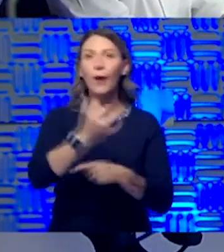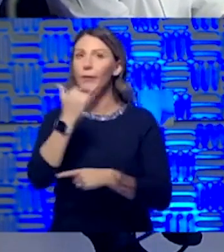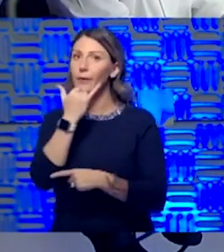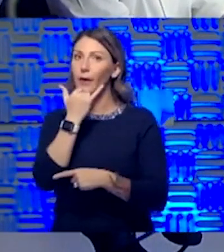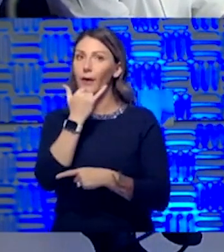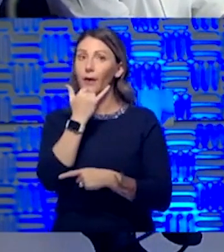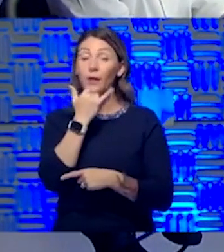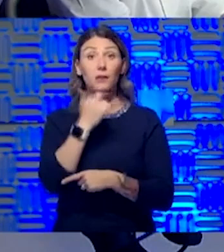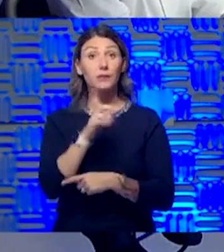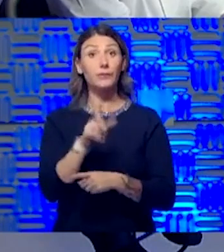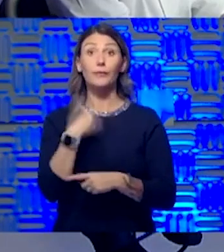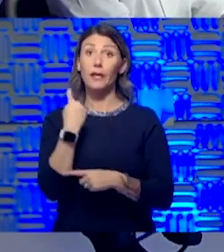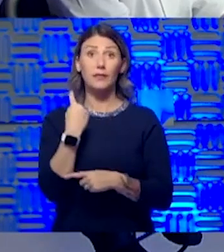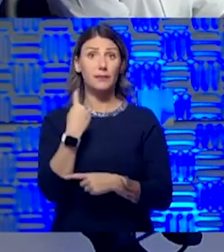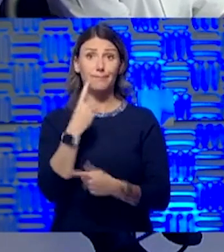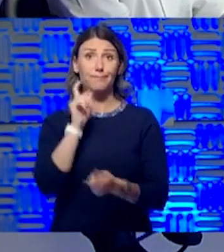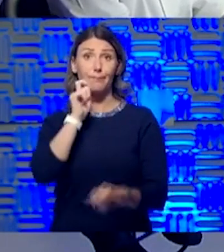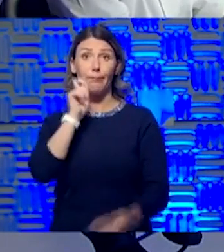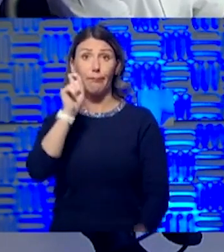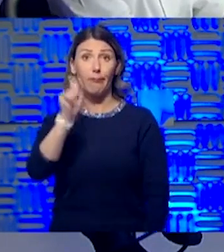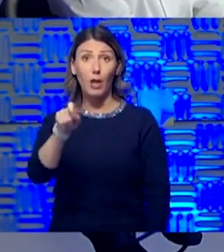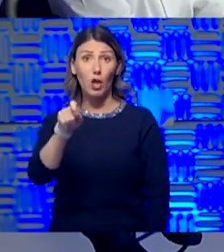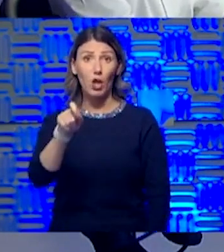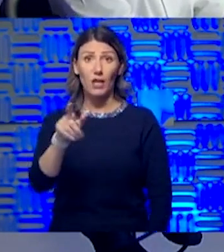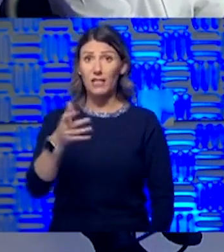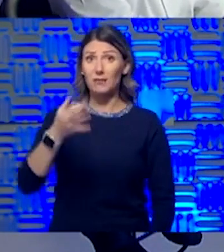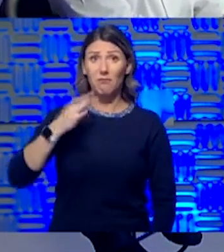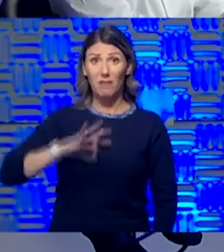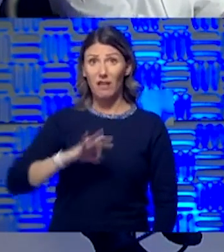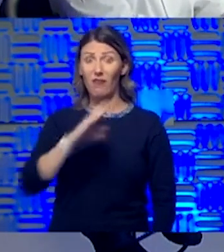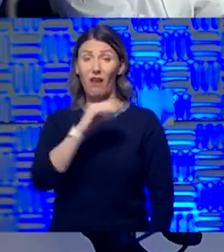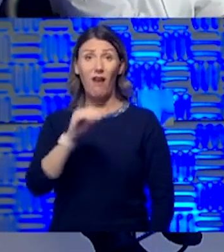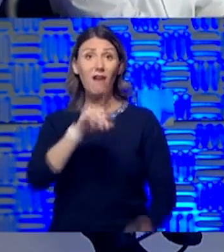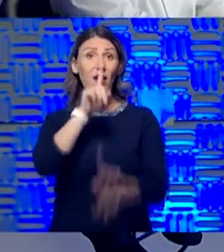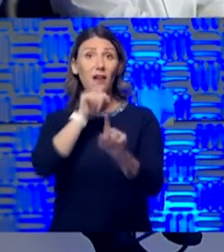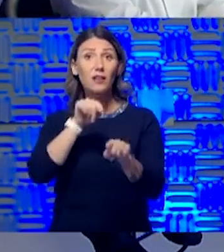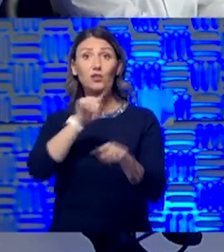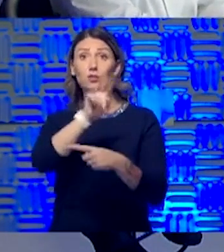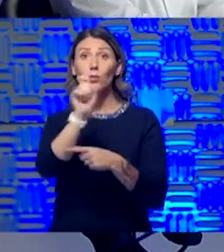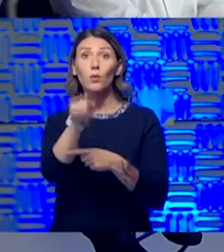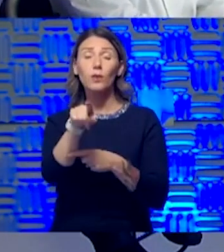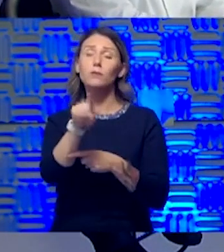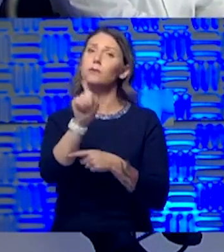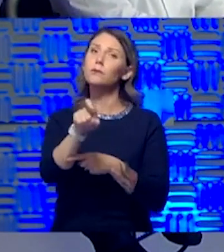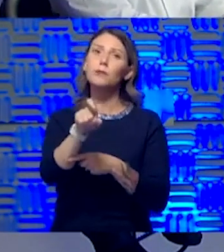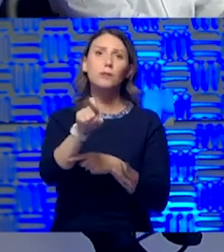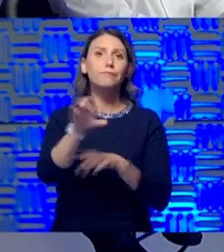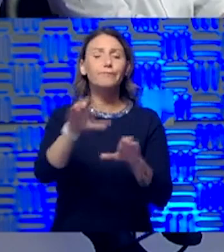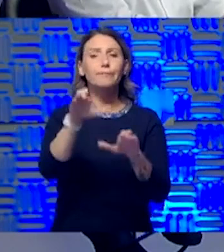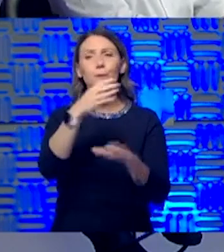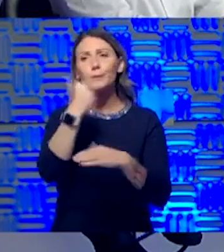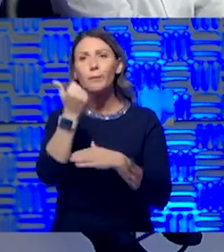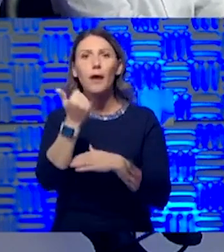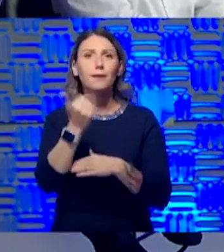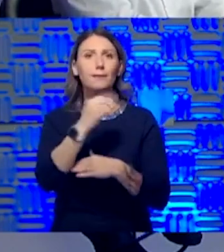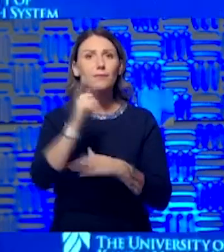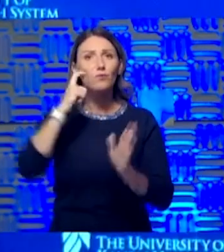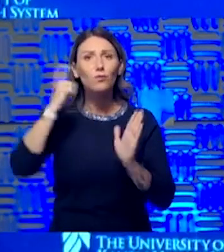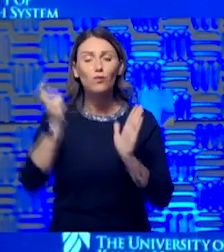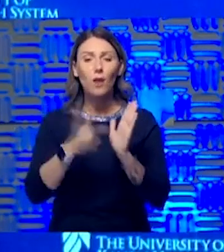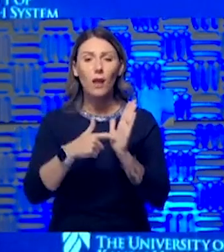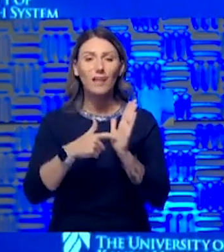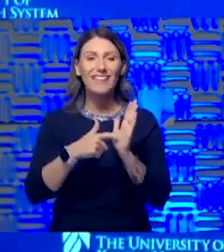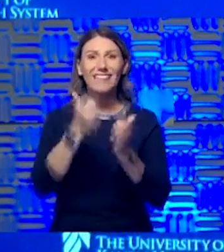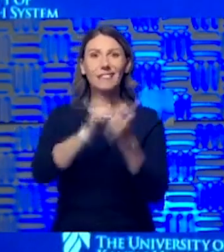a risk-benefit answer in question that you have to do the best you can, recognizing that every time you